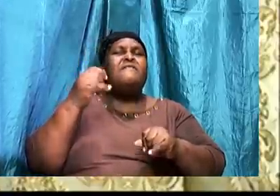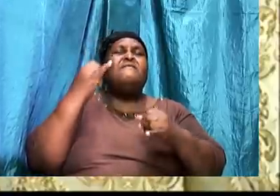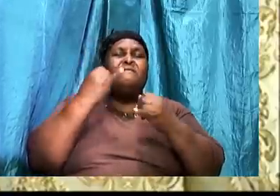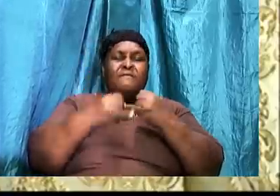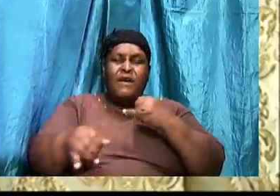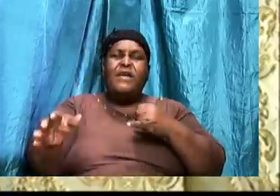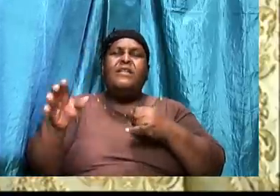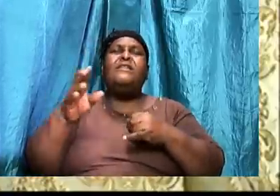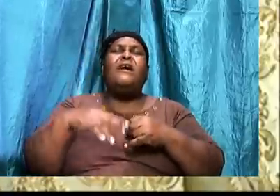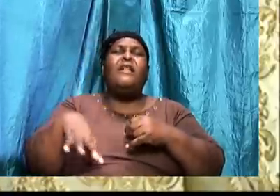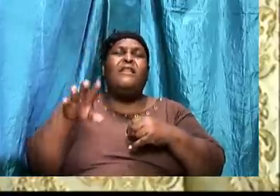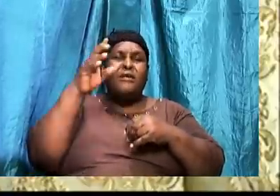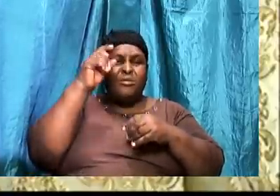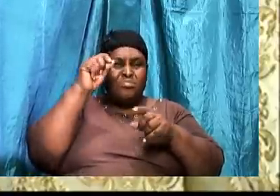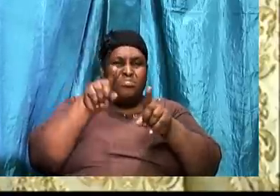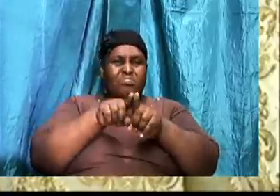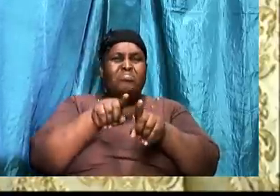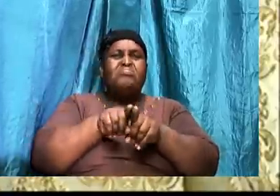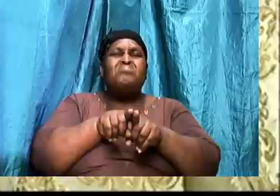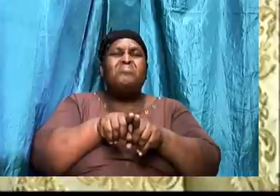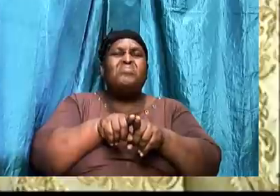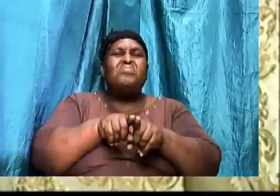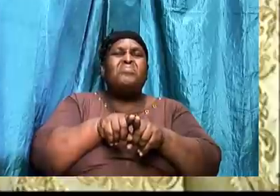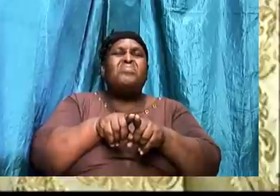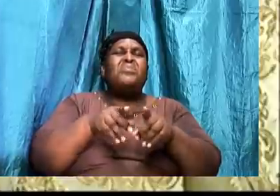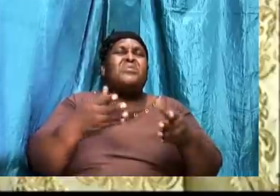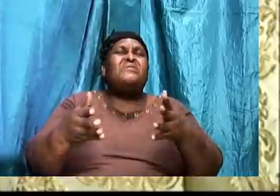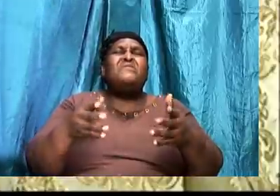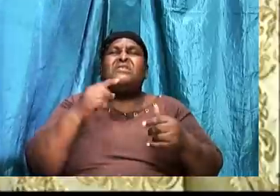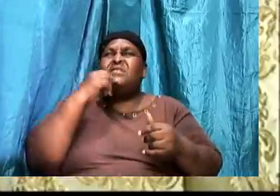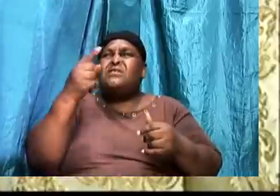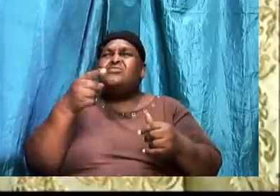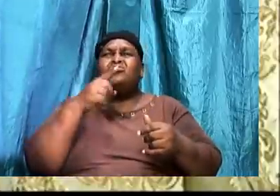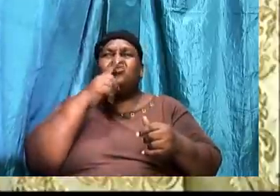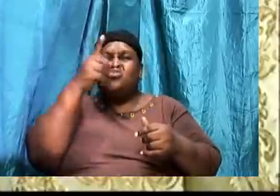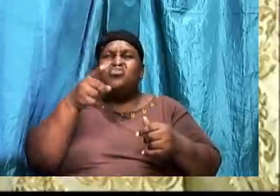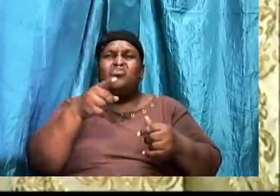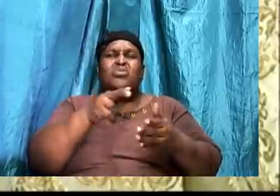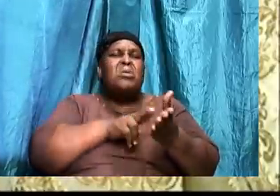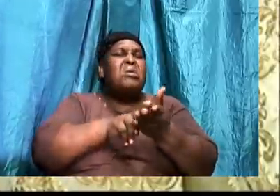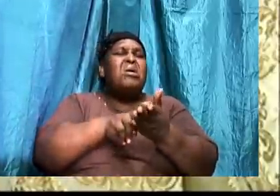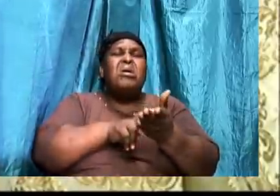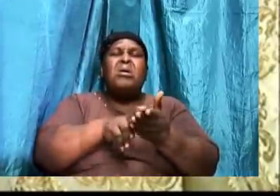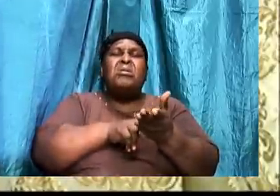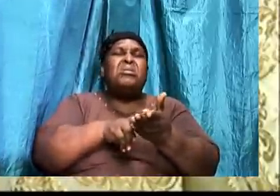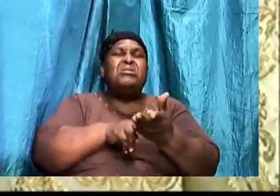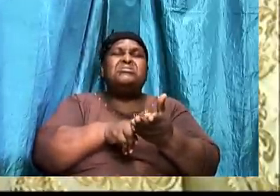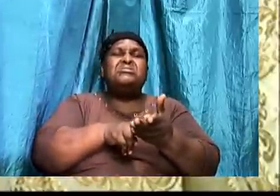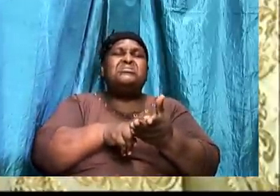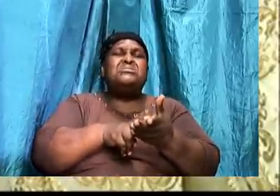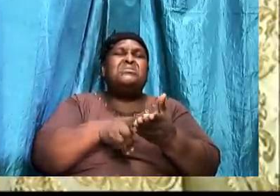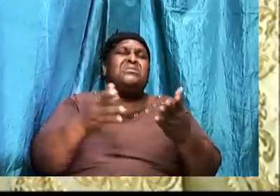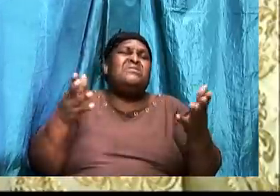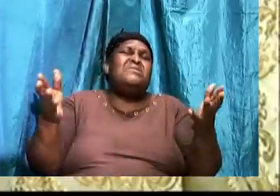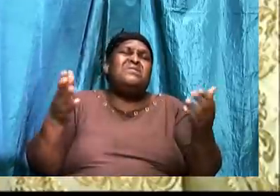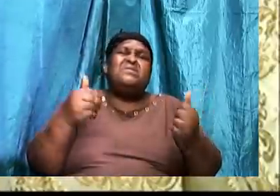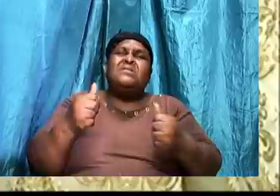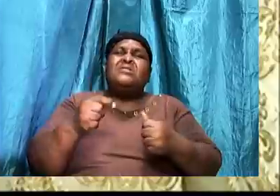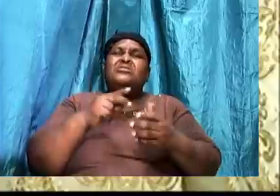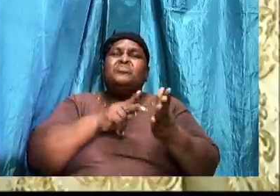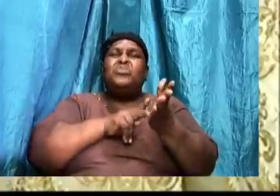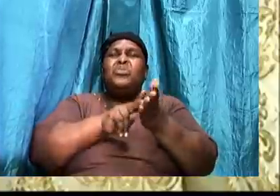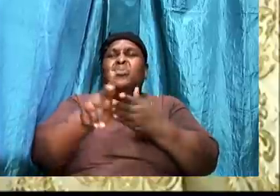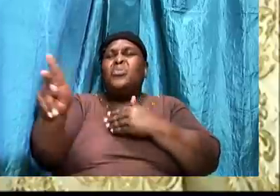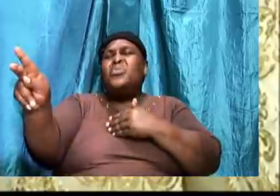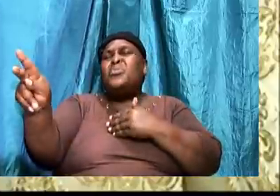brethren. Whatever things are true. Whatever things are honest. Whatever things are just. Whatever things are pure. Whatever